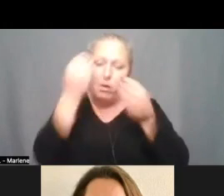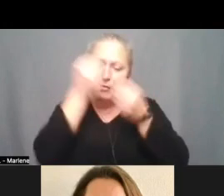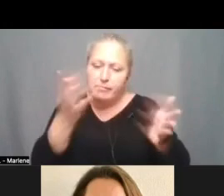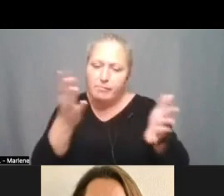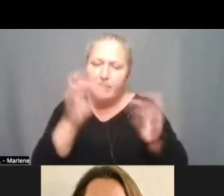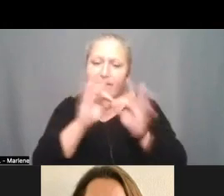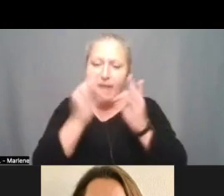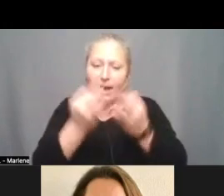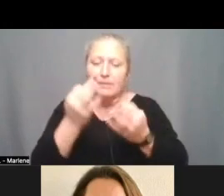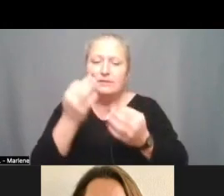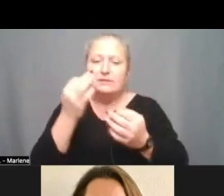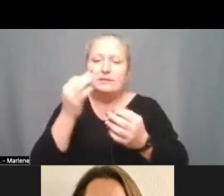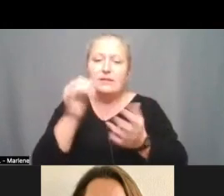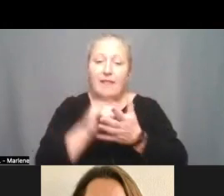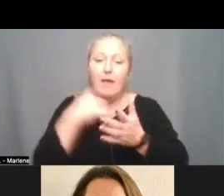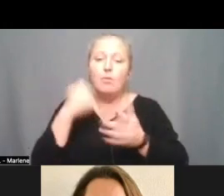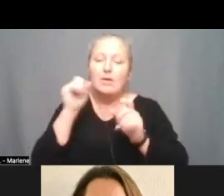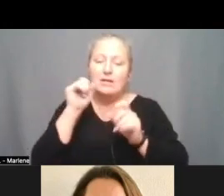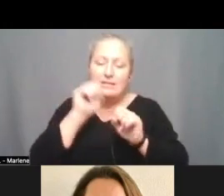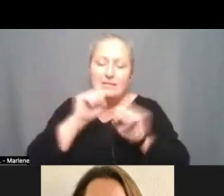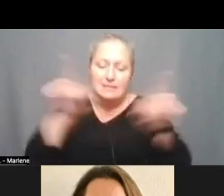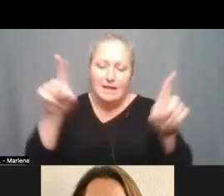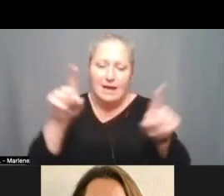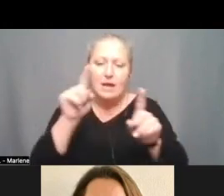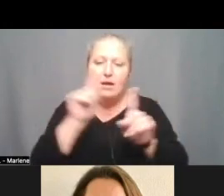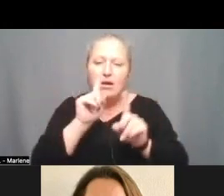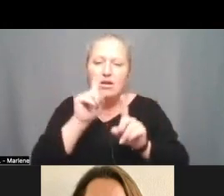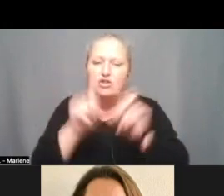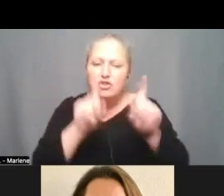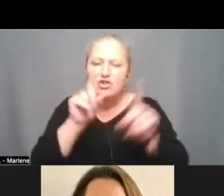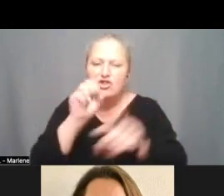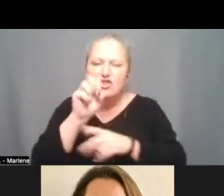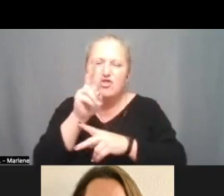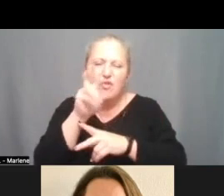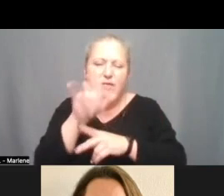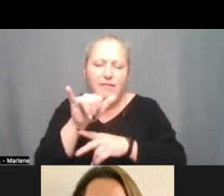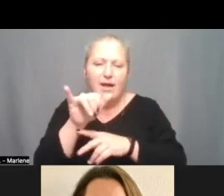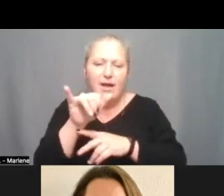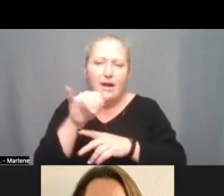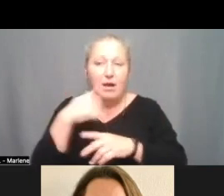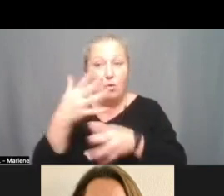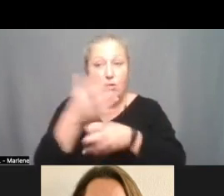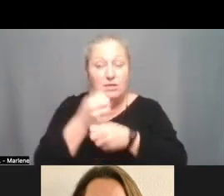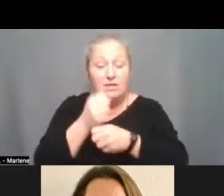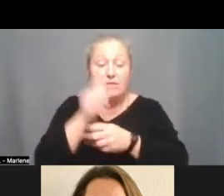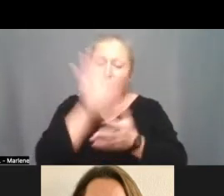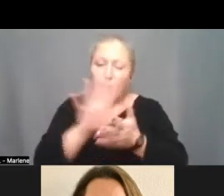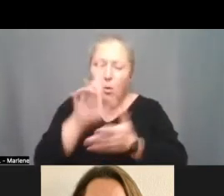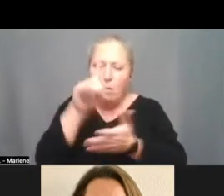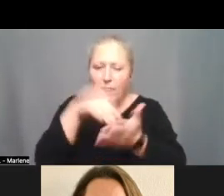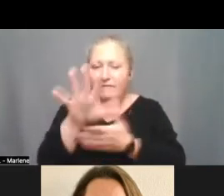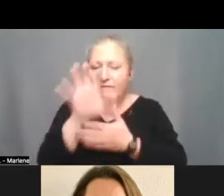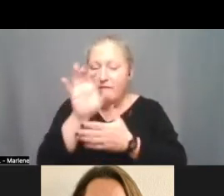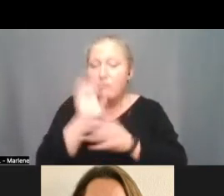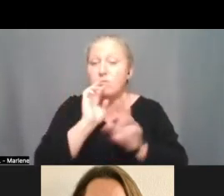that we sent out a survey so check your email if you haven't done it but we've received close to 1500 responses from the survey which is